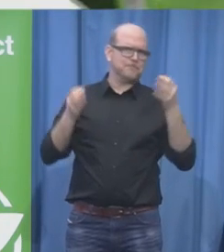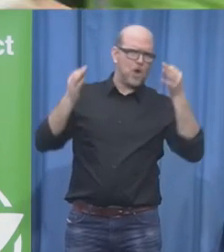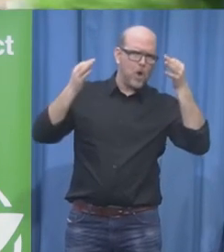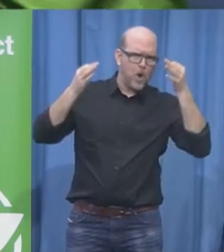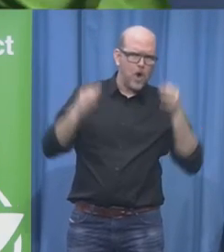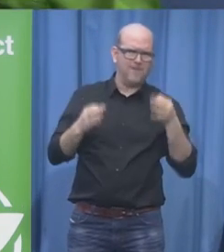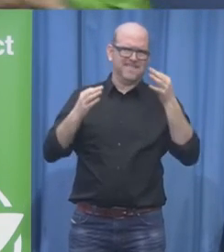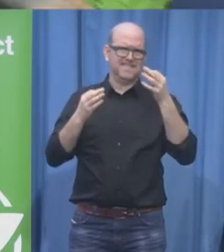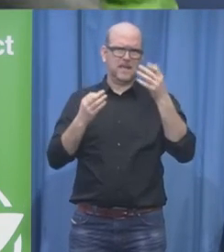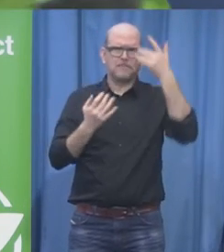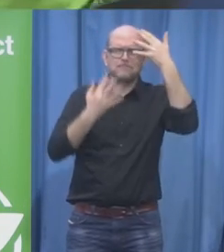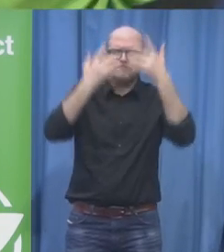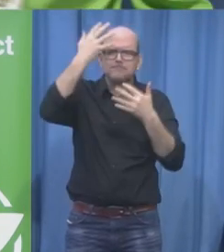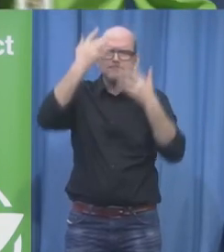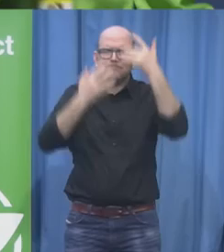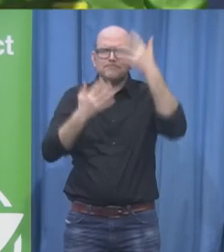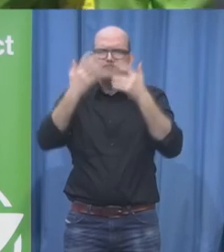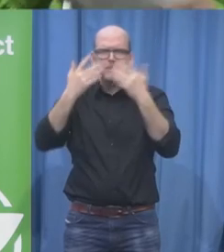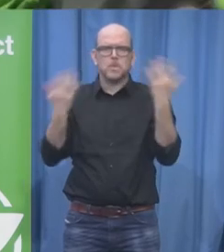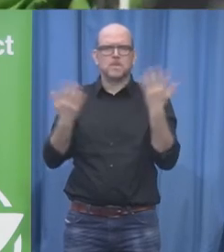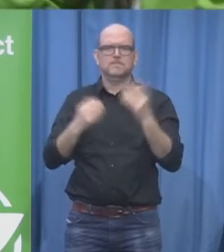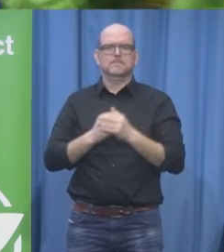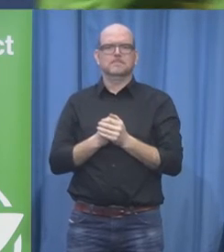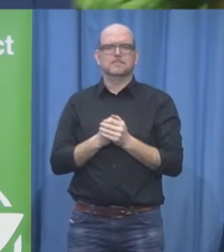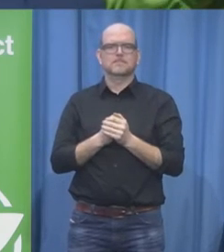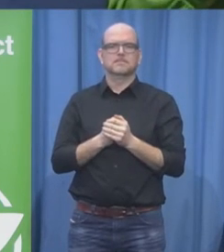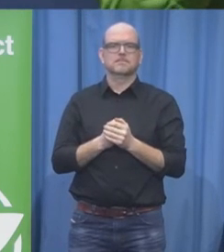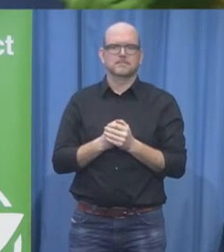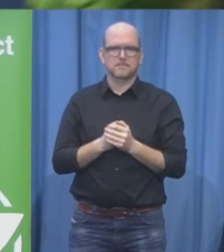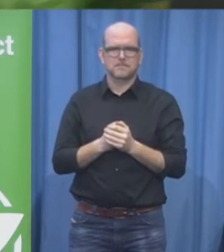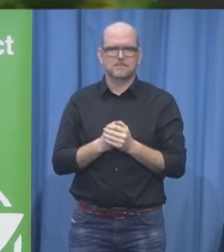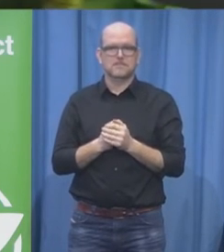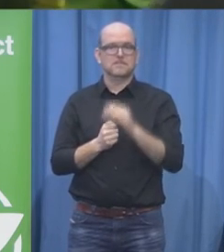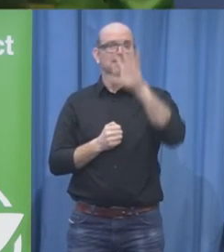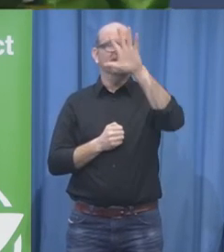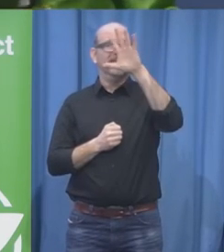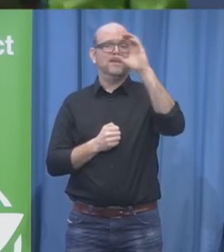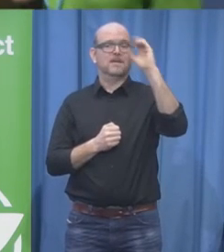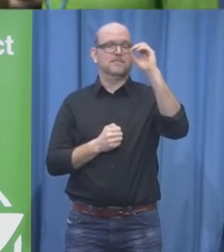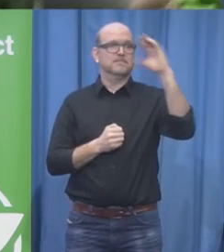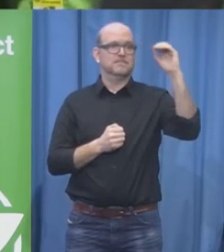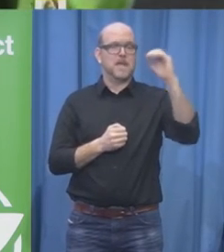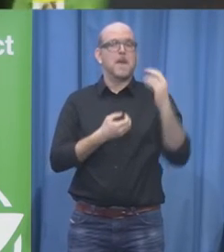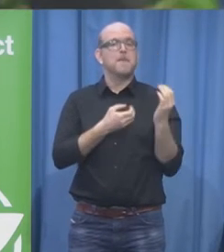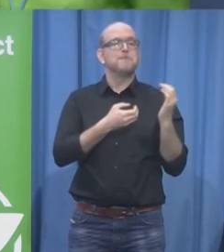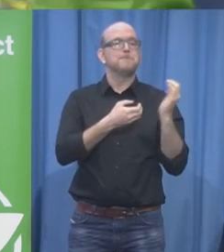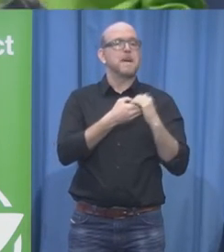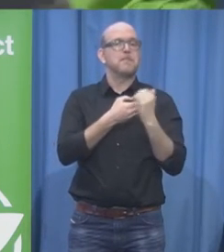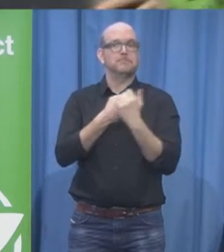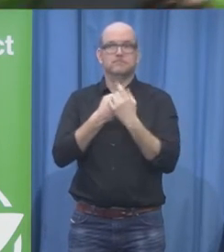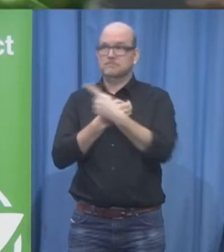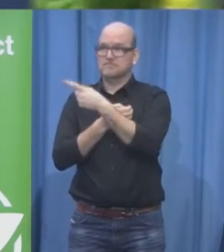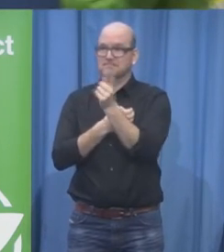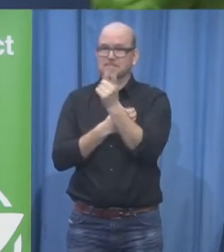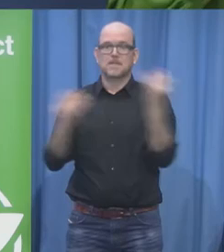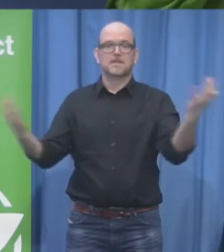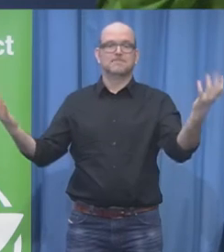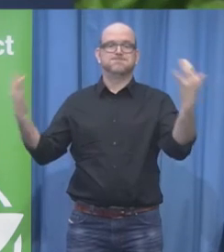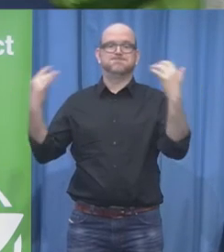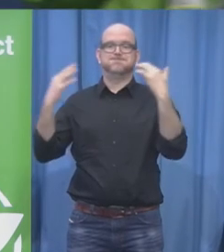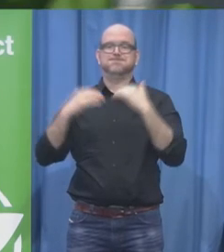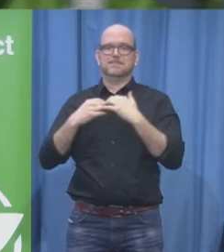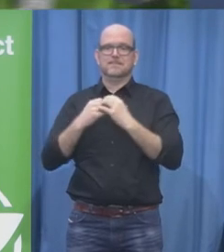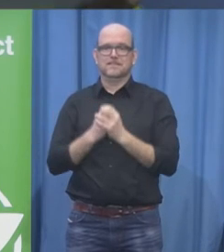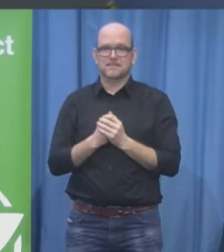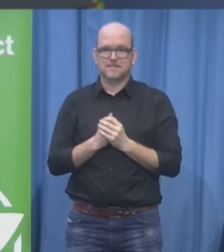out but it's well over 500 of us we have taken over this building in all our glory we have 168 panelists